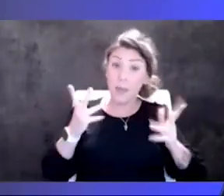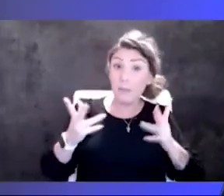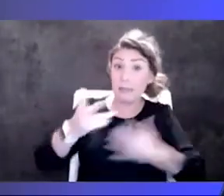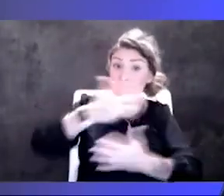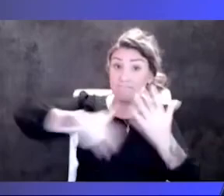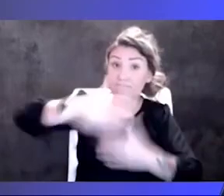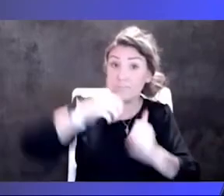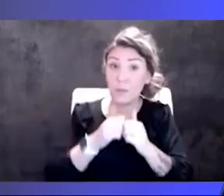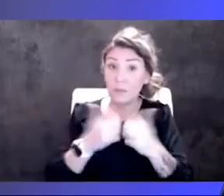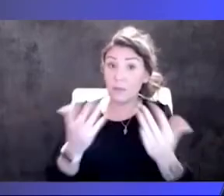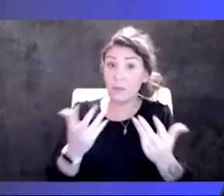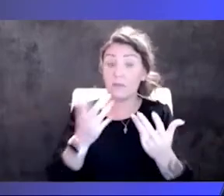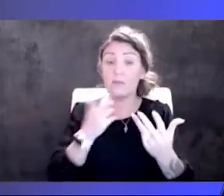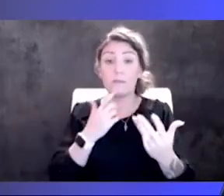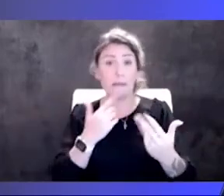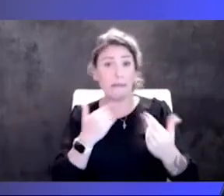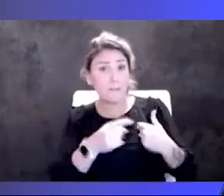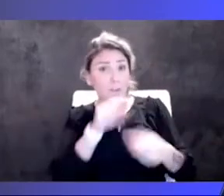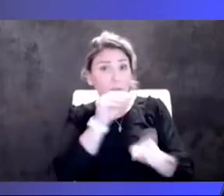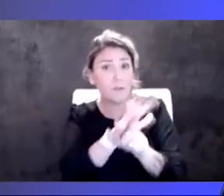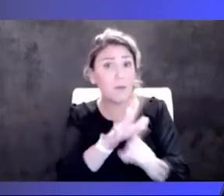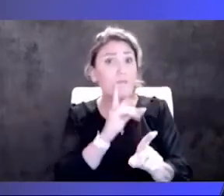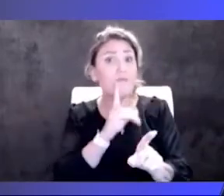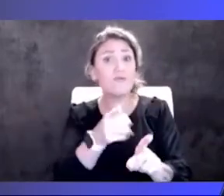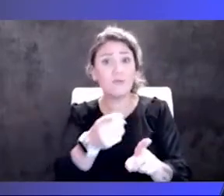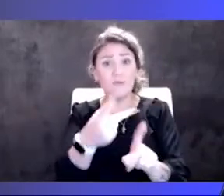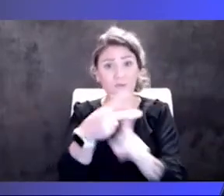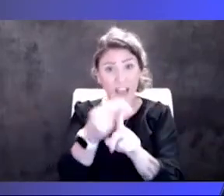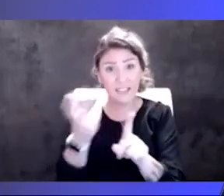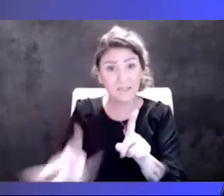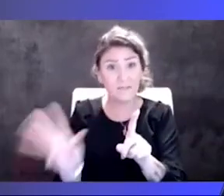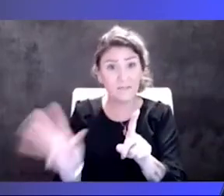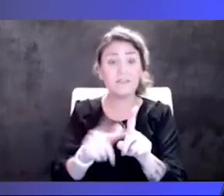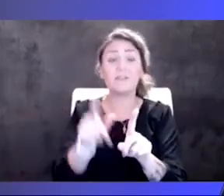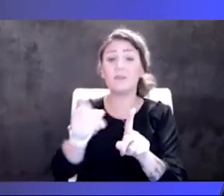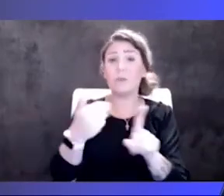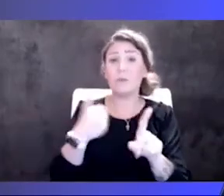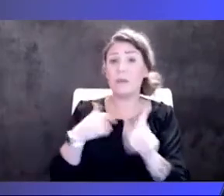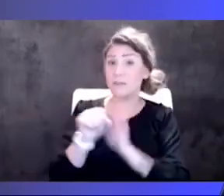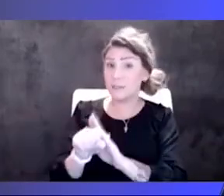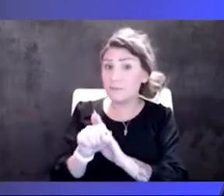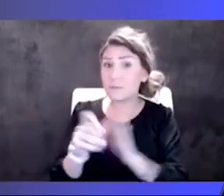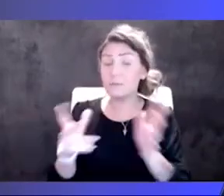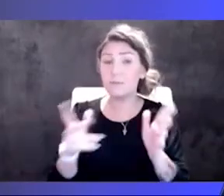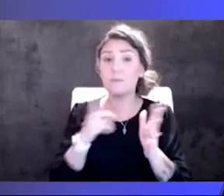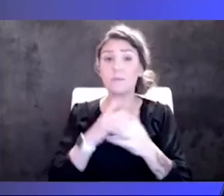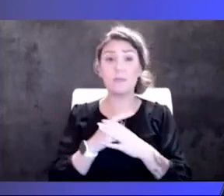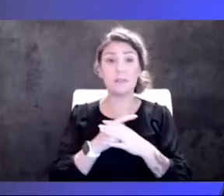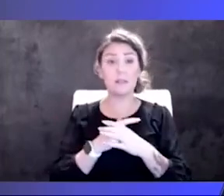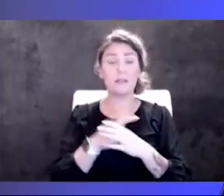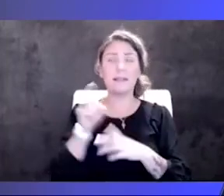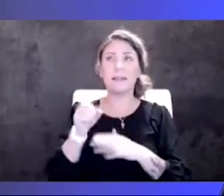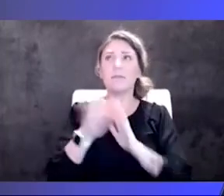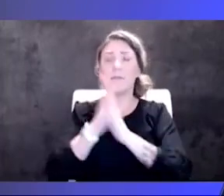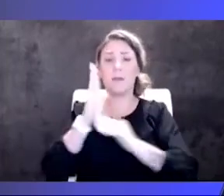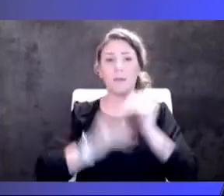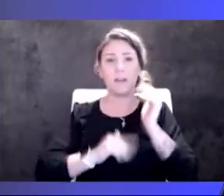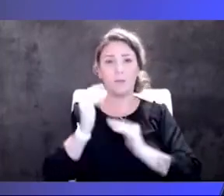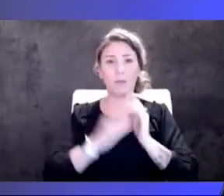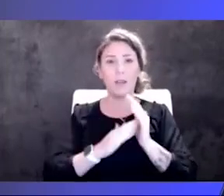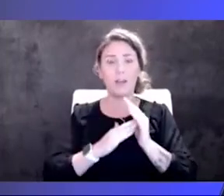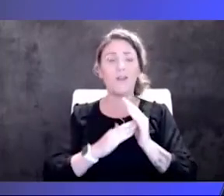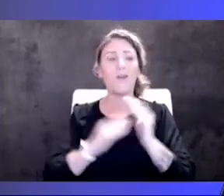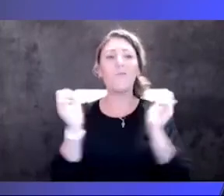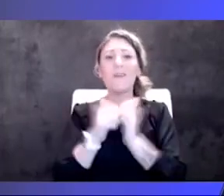You know, have you had an exposure? Are you vaccinated? Do you have any symptoms? You know, we have to get comfortable with having uncomfortable conversations.